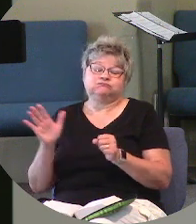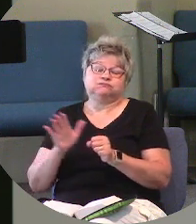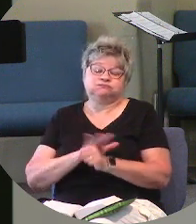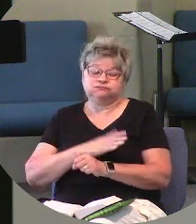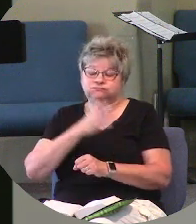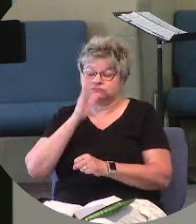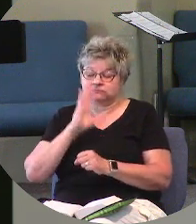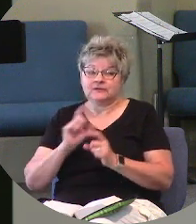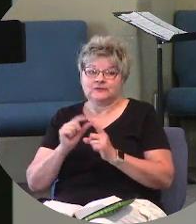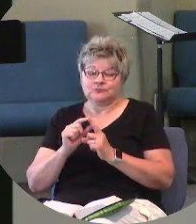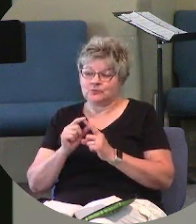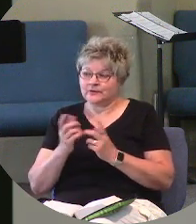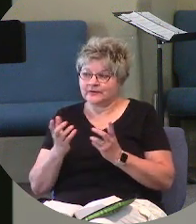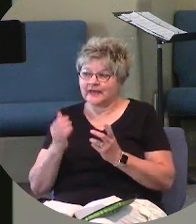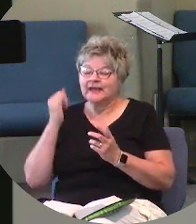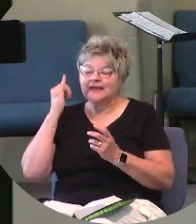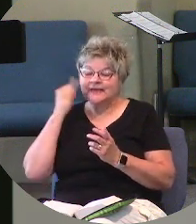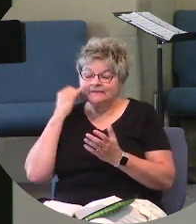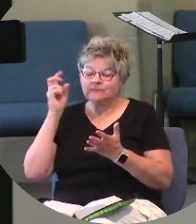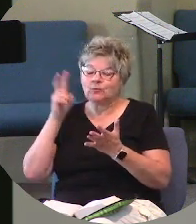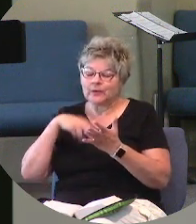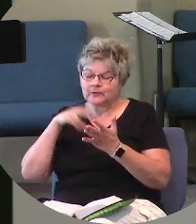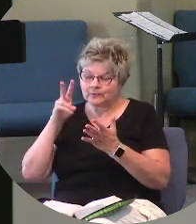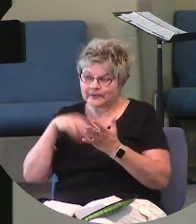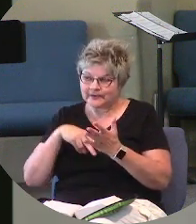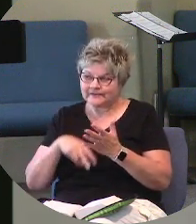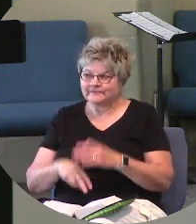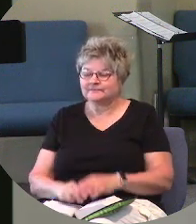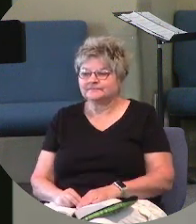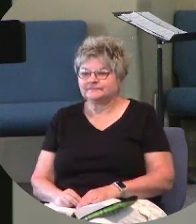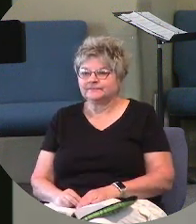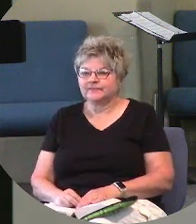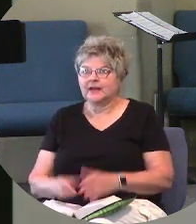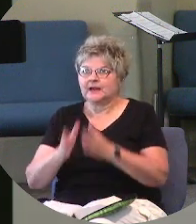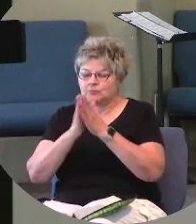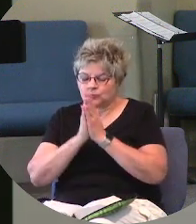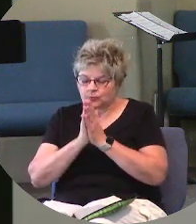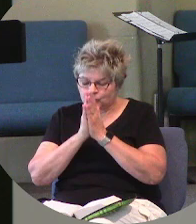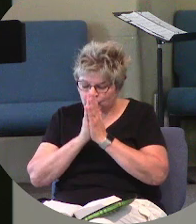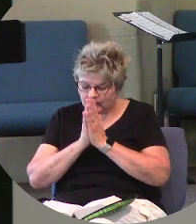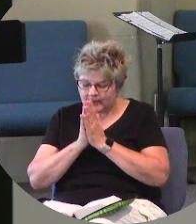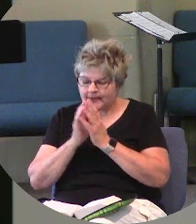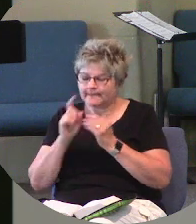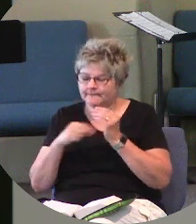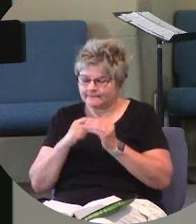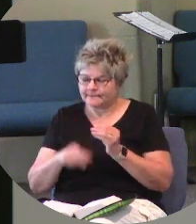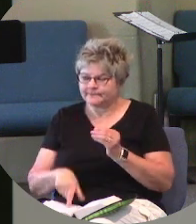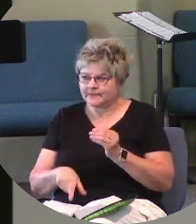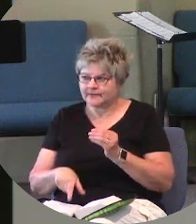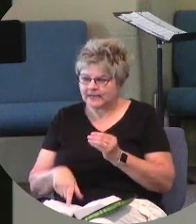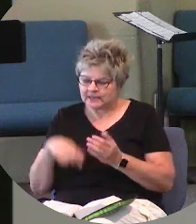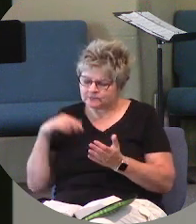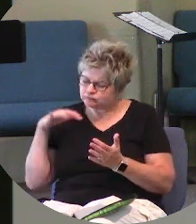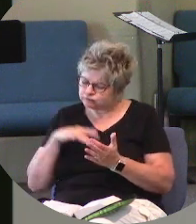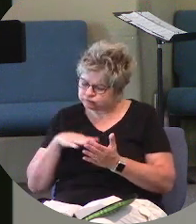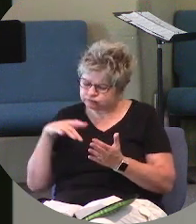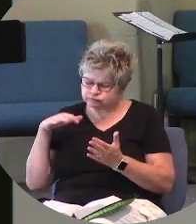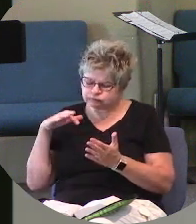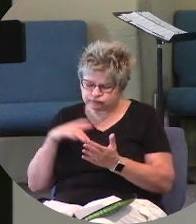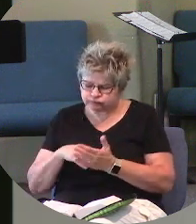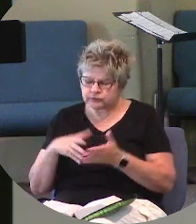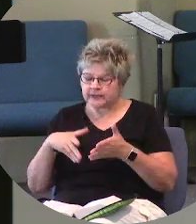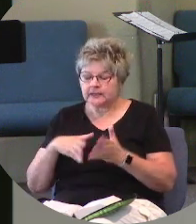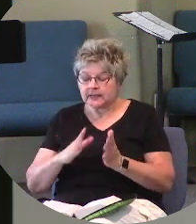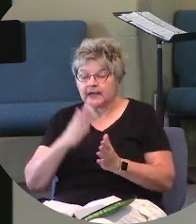is if we'll read it and pray over it and study it and